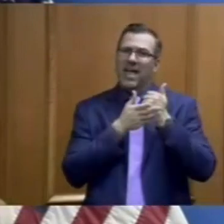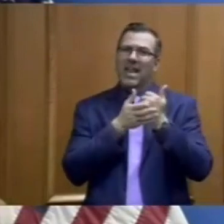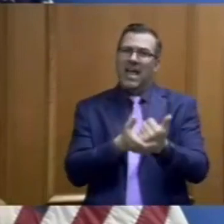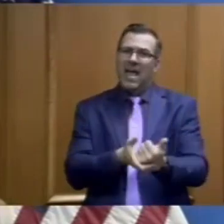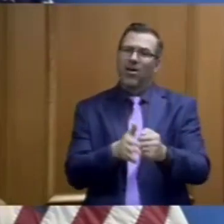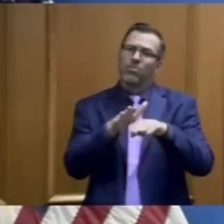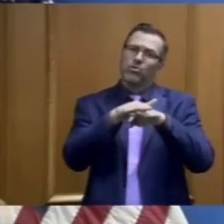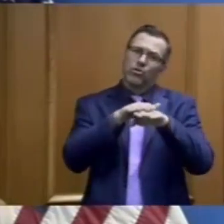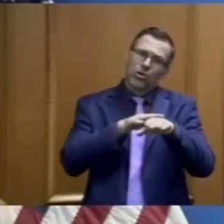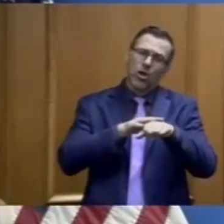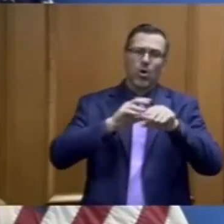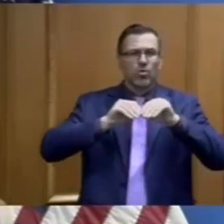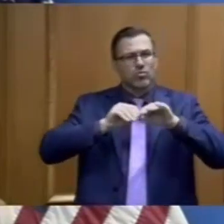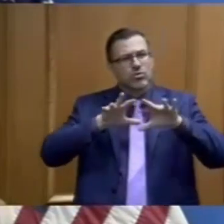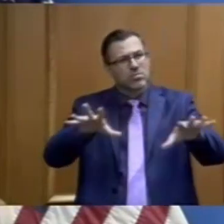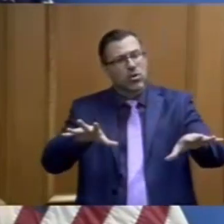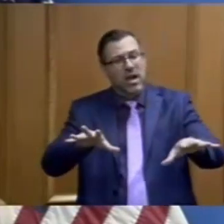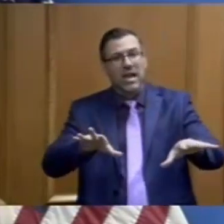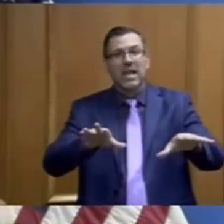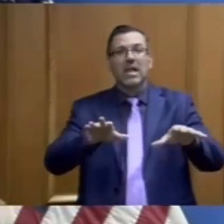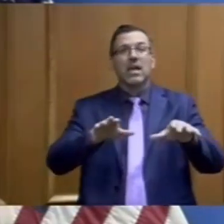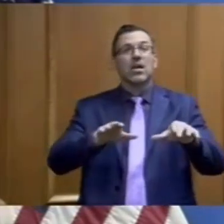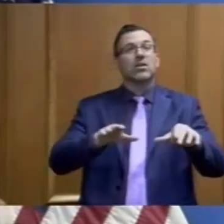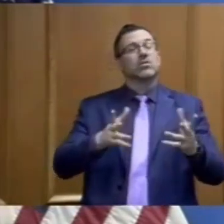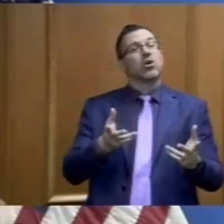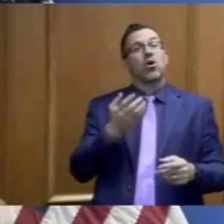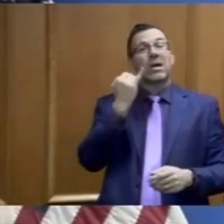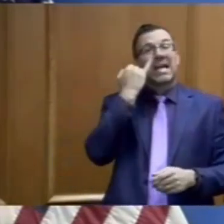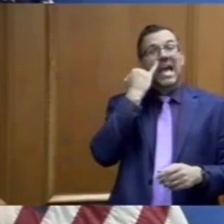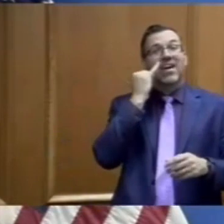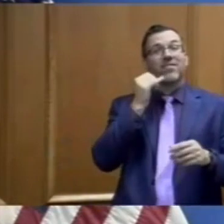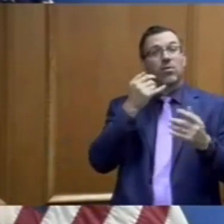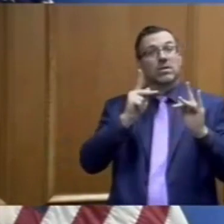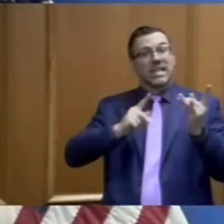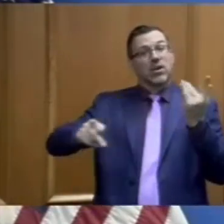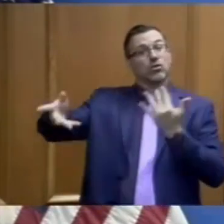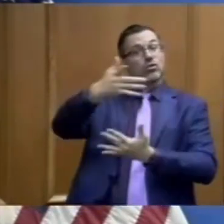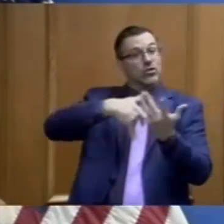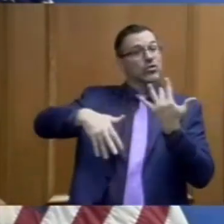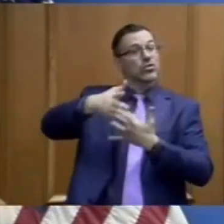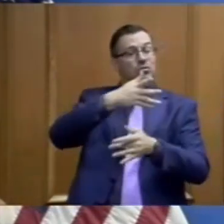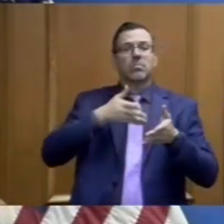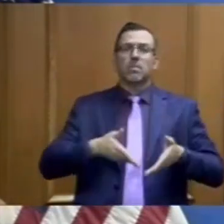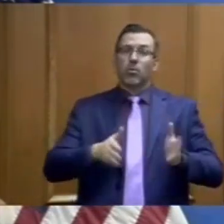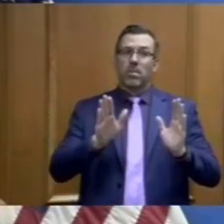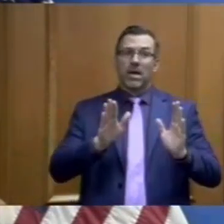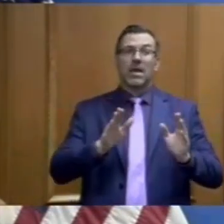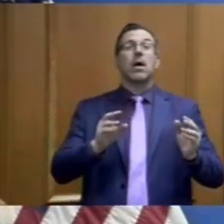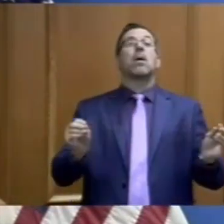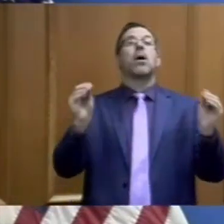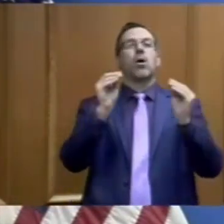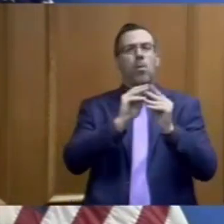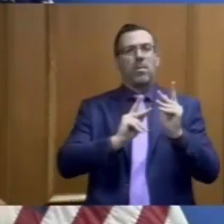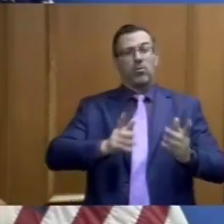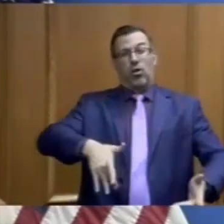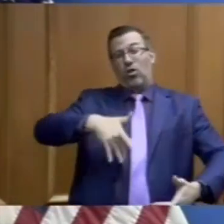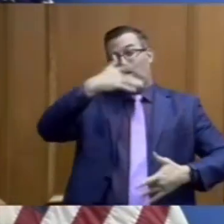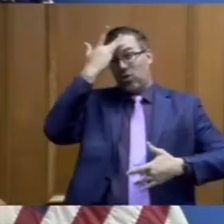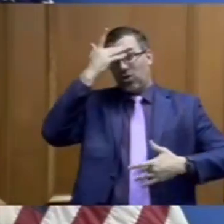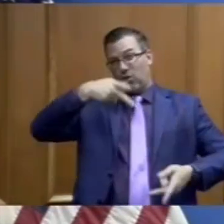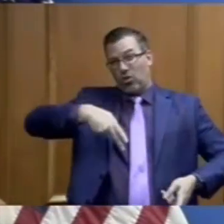a widespread virus that may have killed many more people and sickened many more than it would have if we hadn't